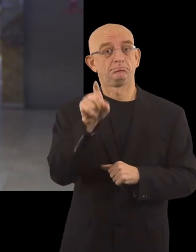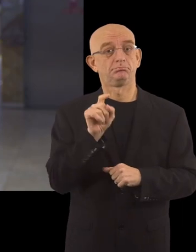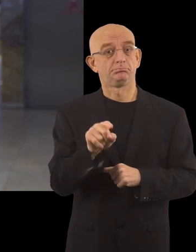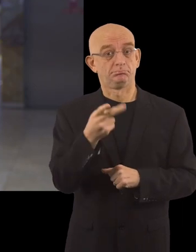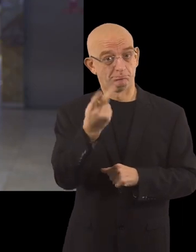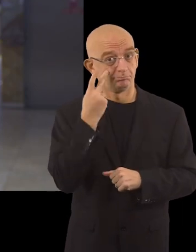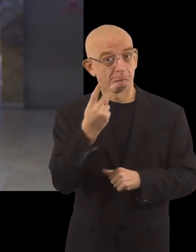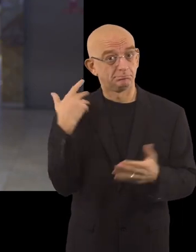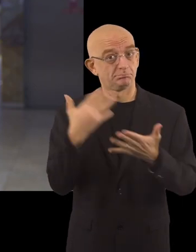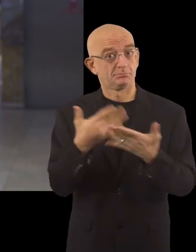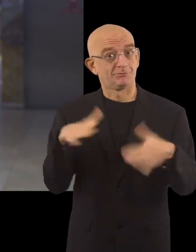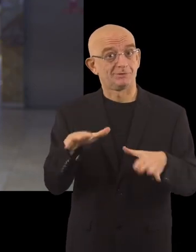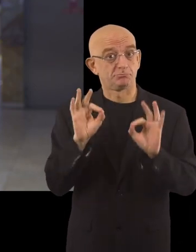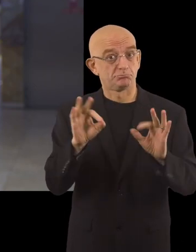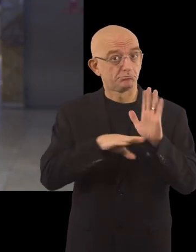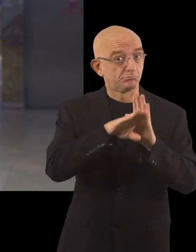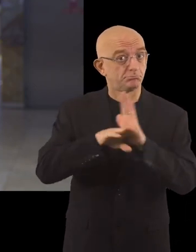Have you noticed the changes?